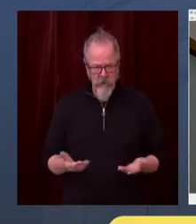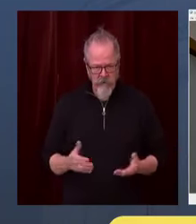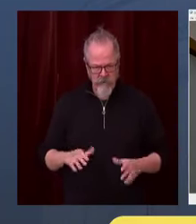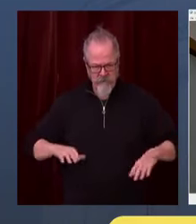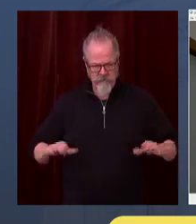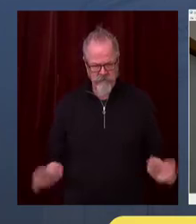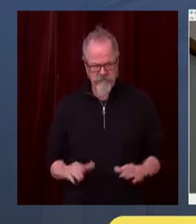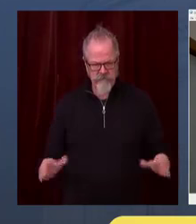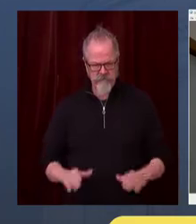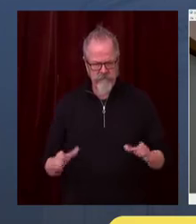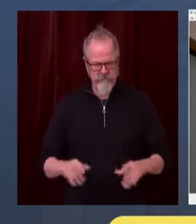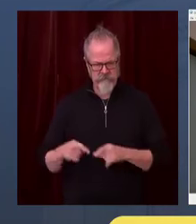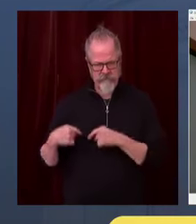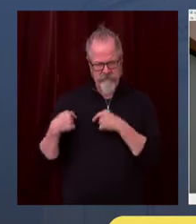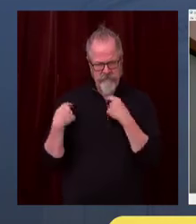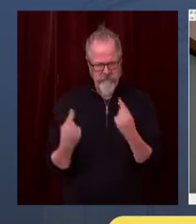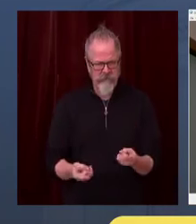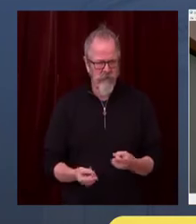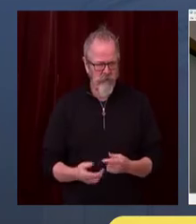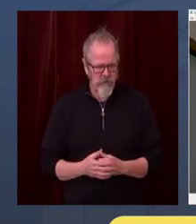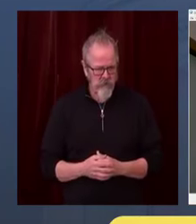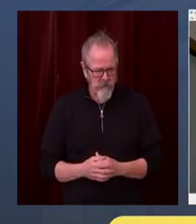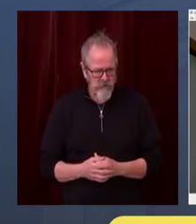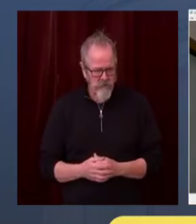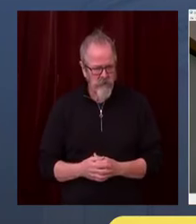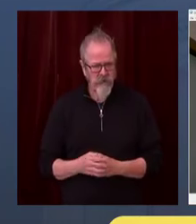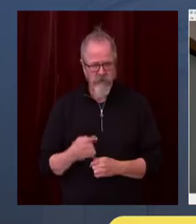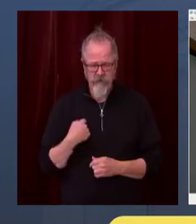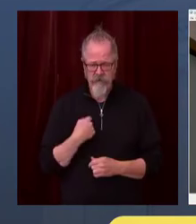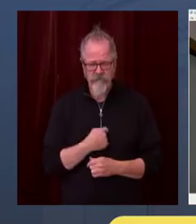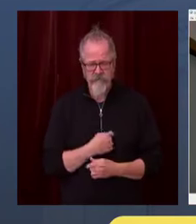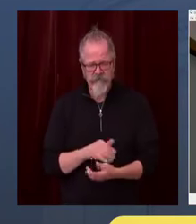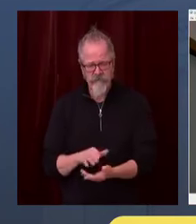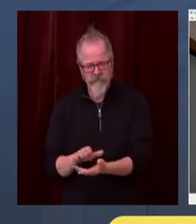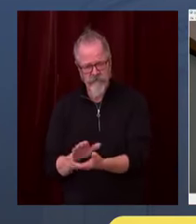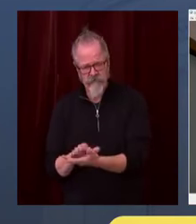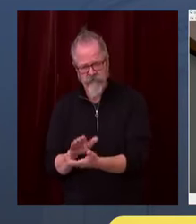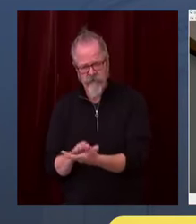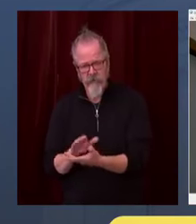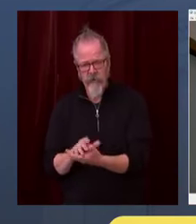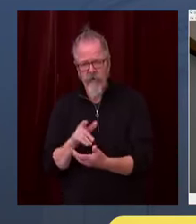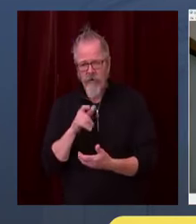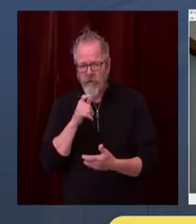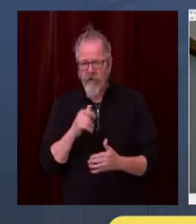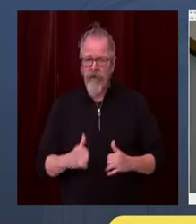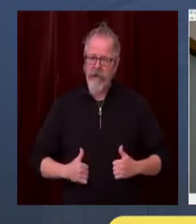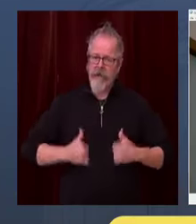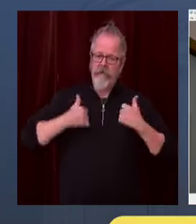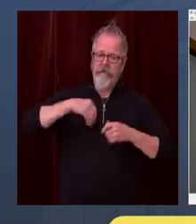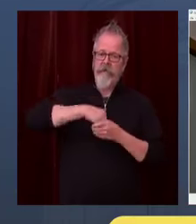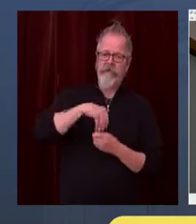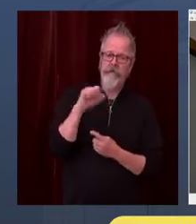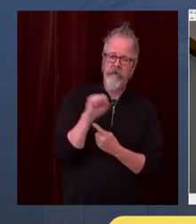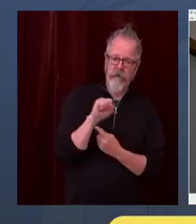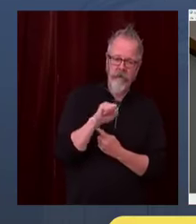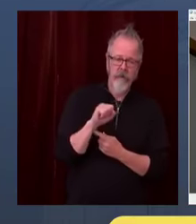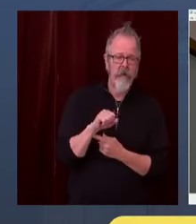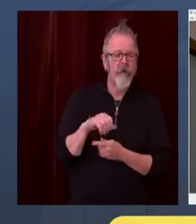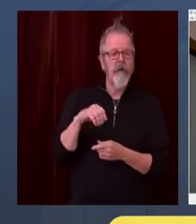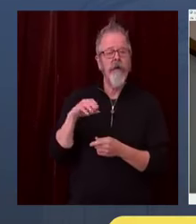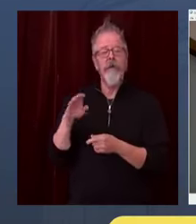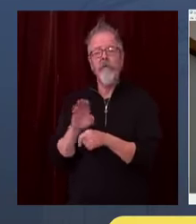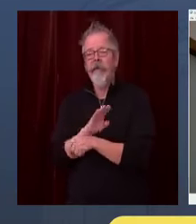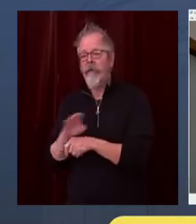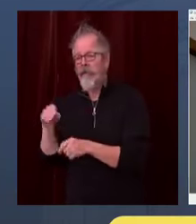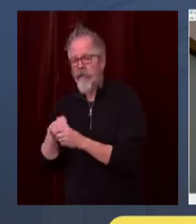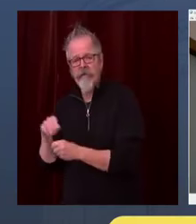residents and businesses, because they have been taking the public health guidance so seriously, and their actions have saved